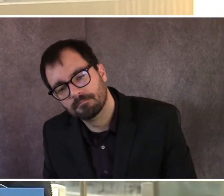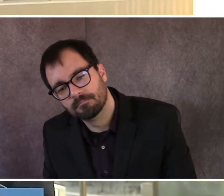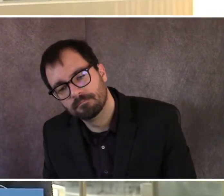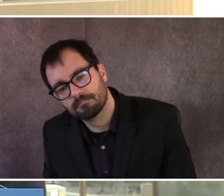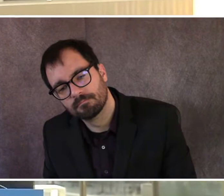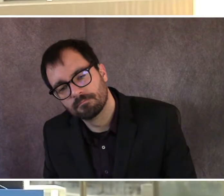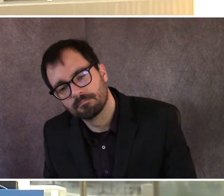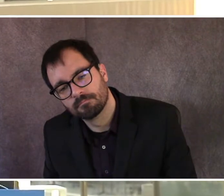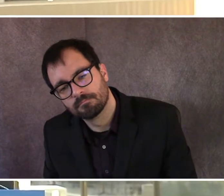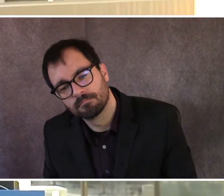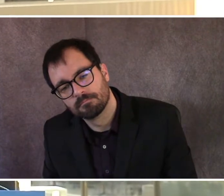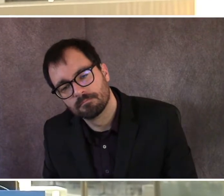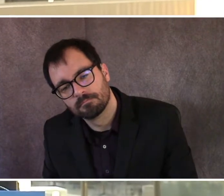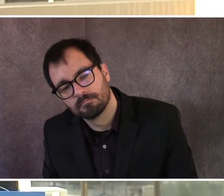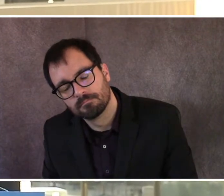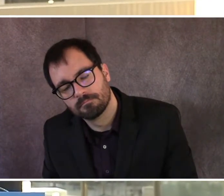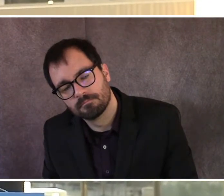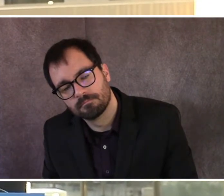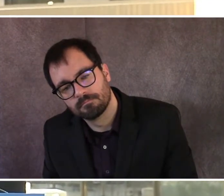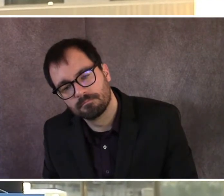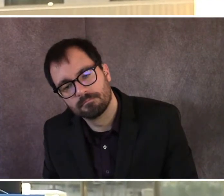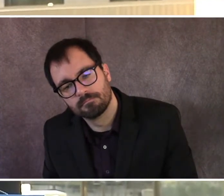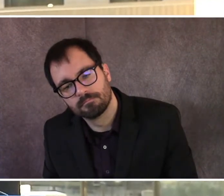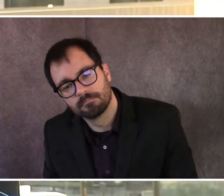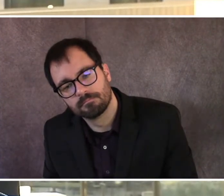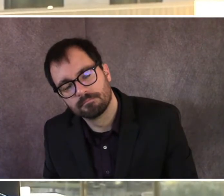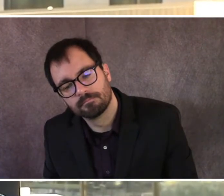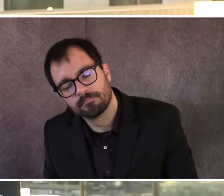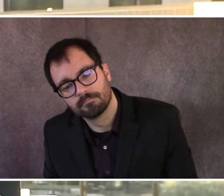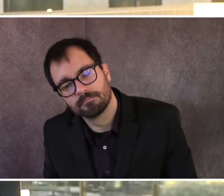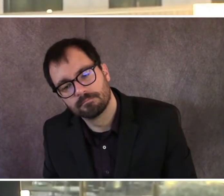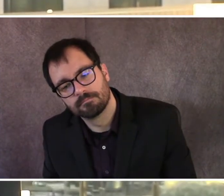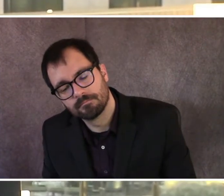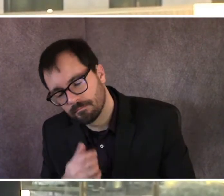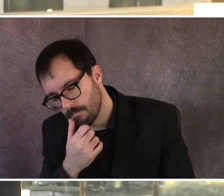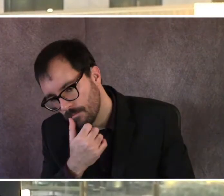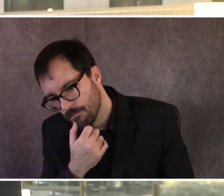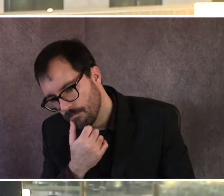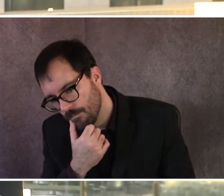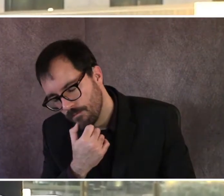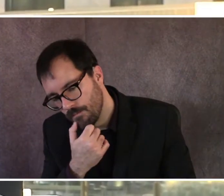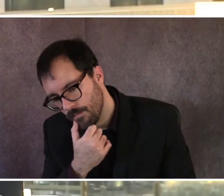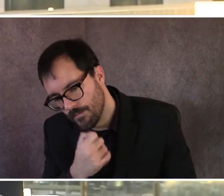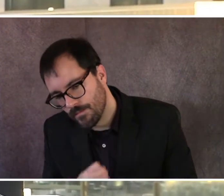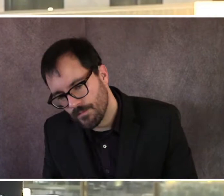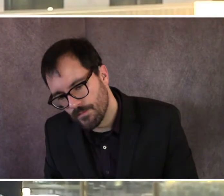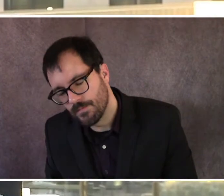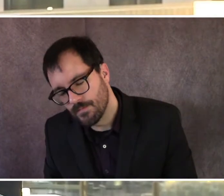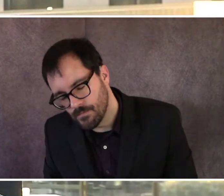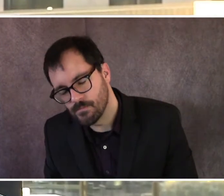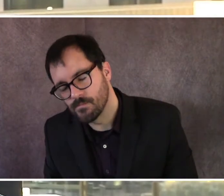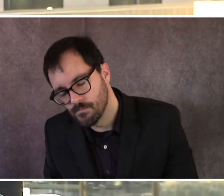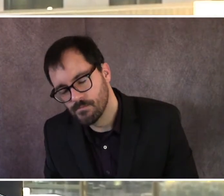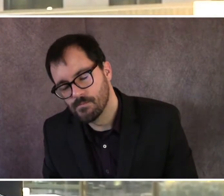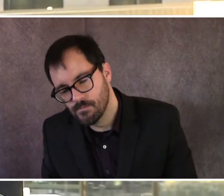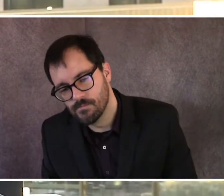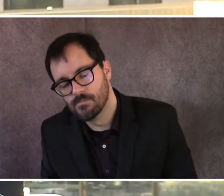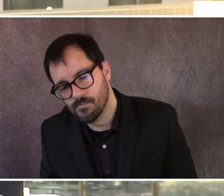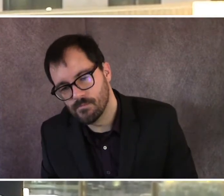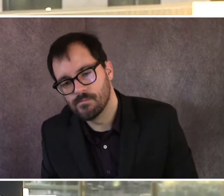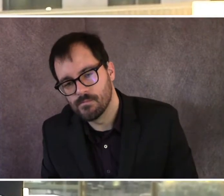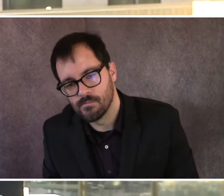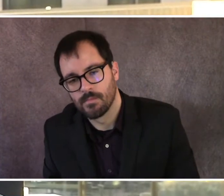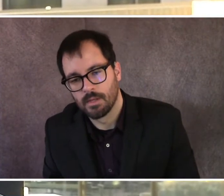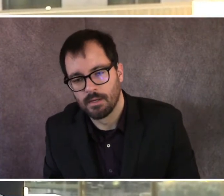Um, is that still on the table, or is that going be unnecessary? there a possibility? Thank you. I, I think that it goes back to what Shaman asked. I, I